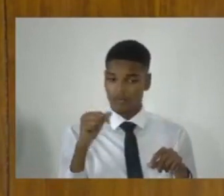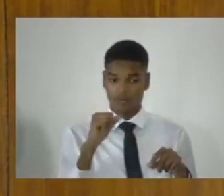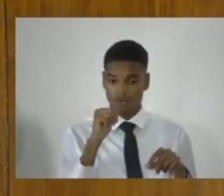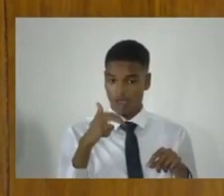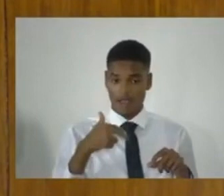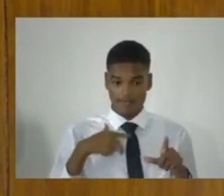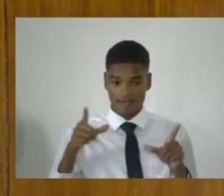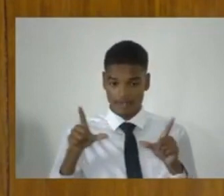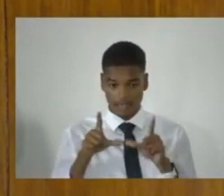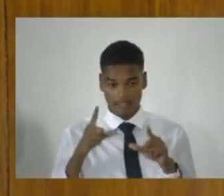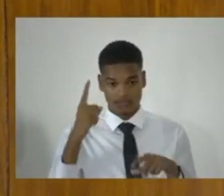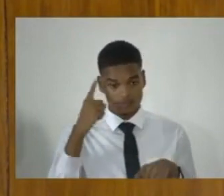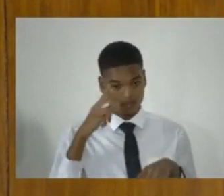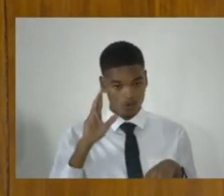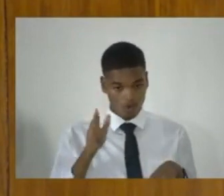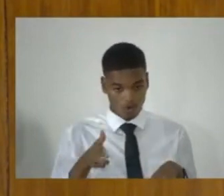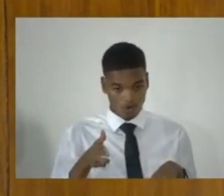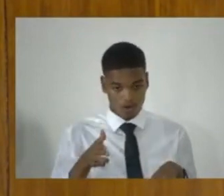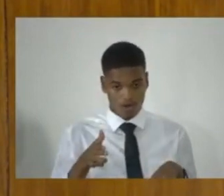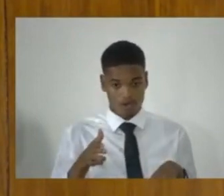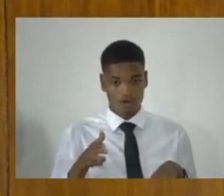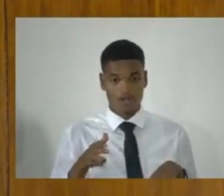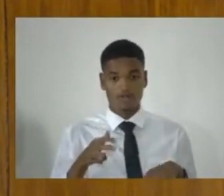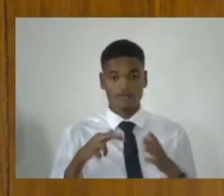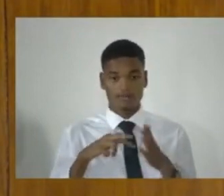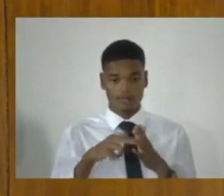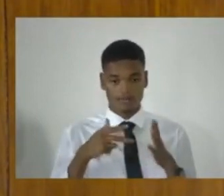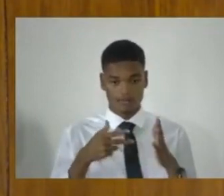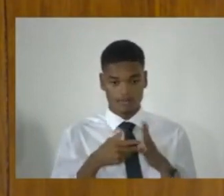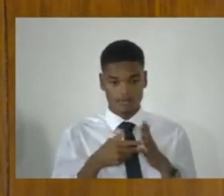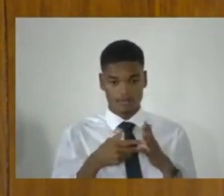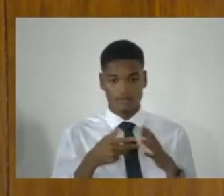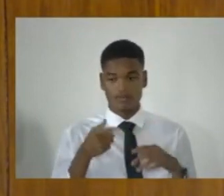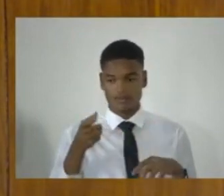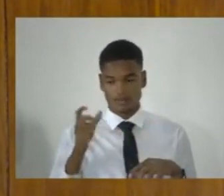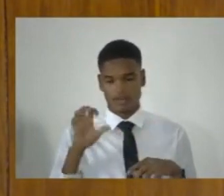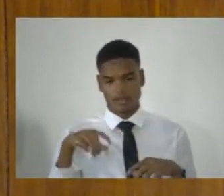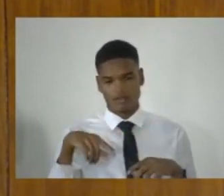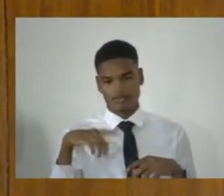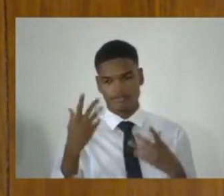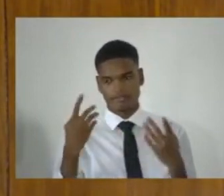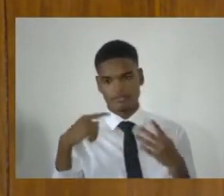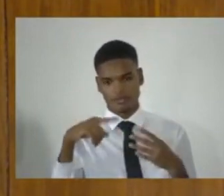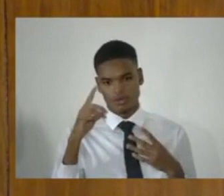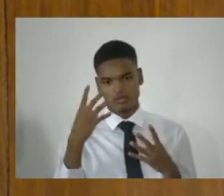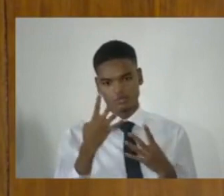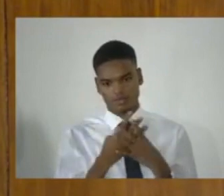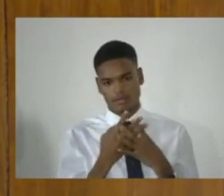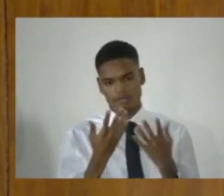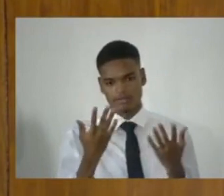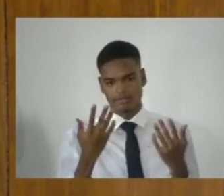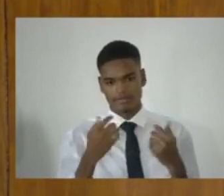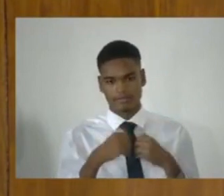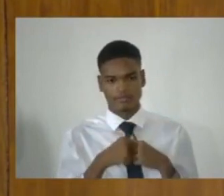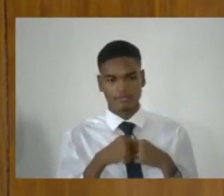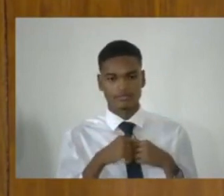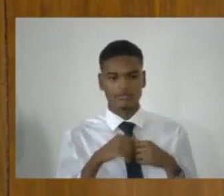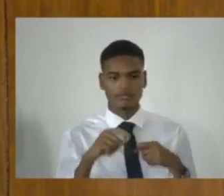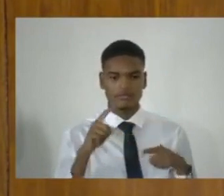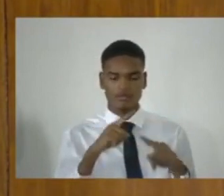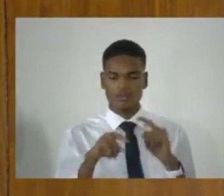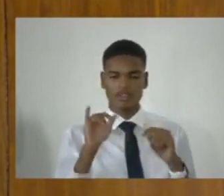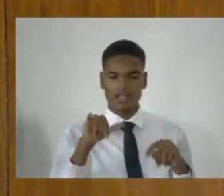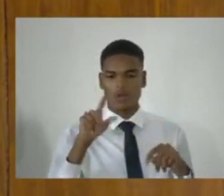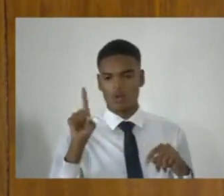a license through the FLA under part 5, then it's a prohibited weapon. So, but that is only one of the